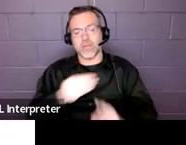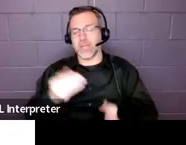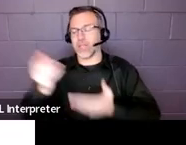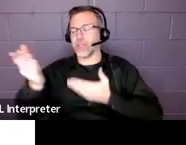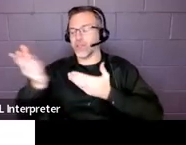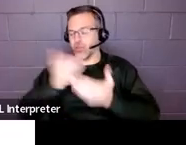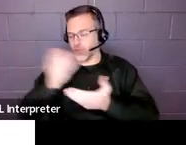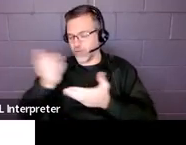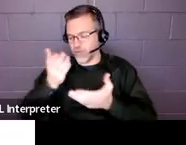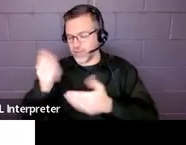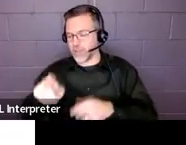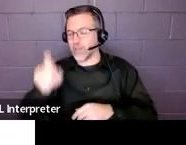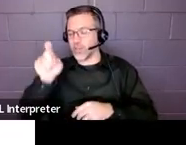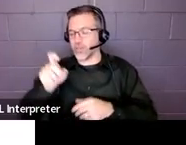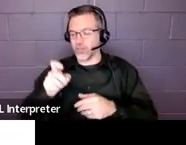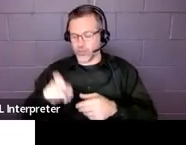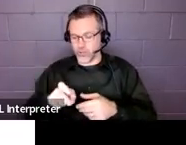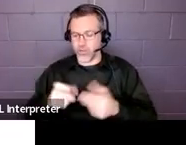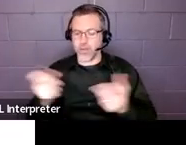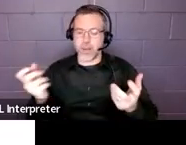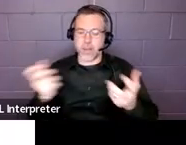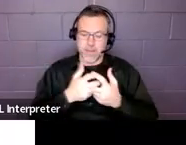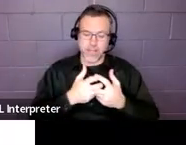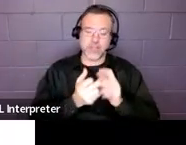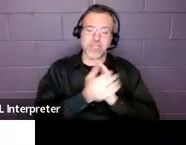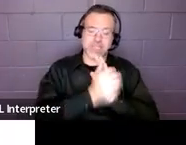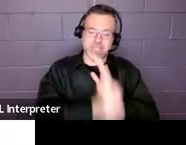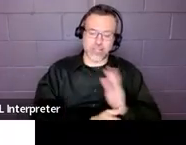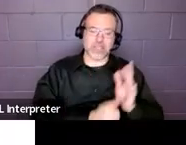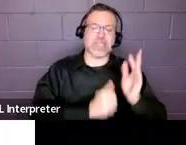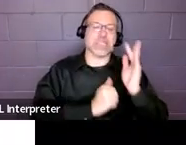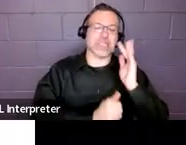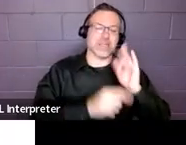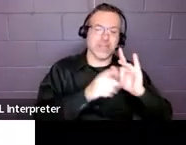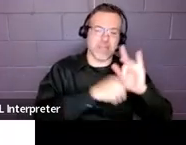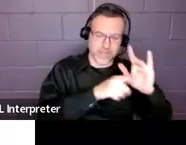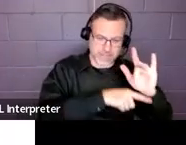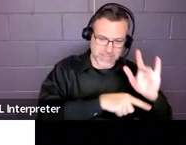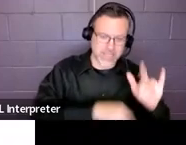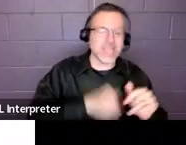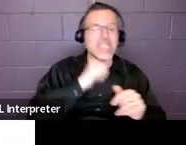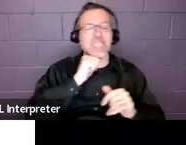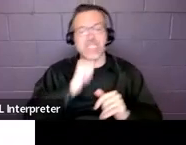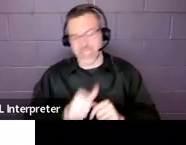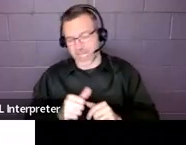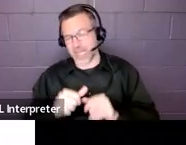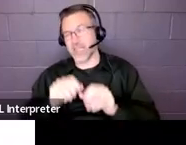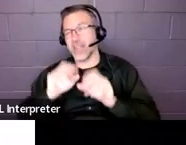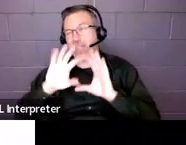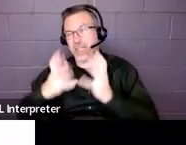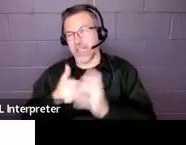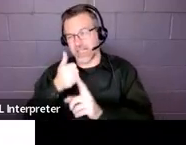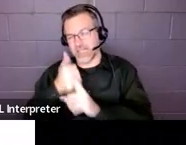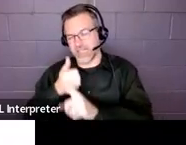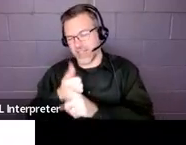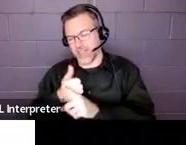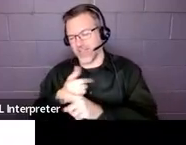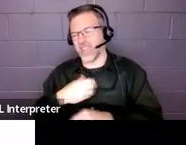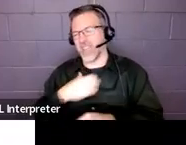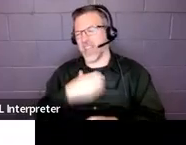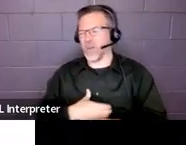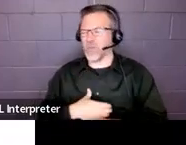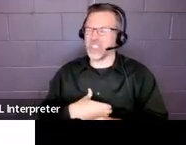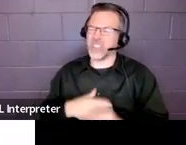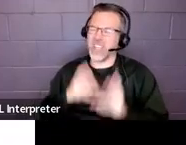aligned to the skill deficits, not the class that the child is taking. Hopefully that makes sense. I wish I had left that